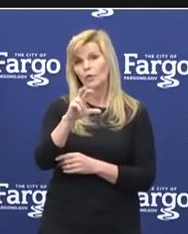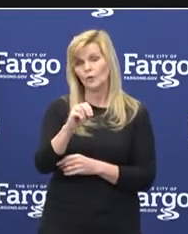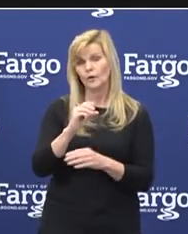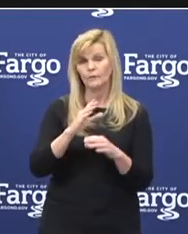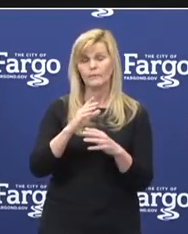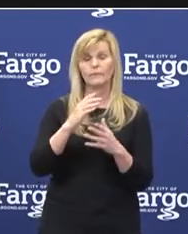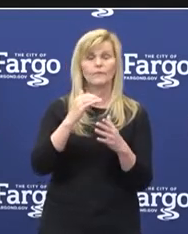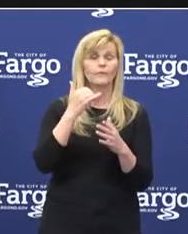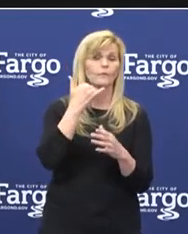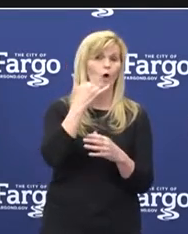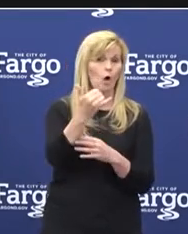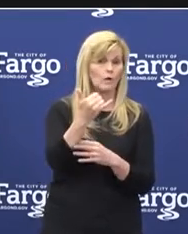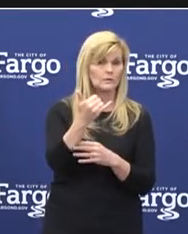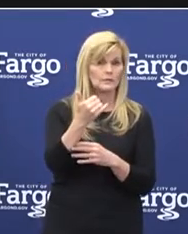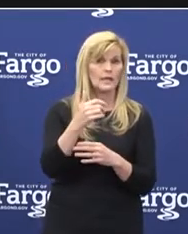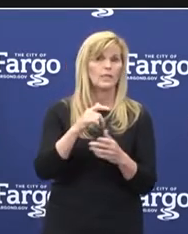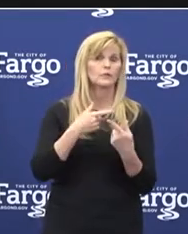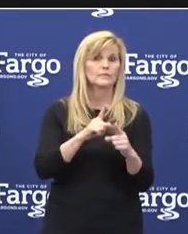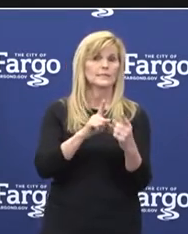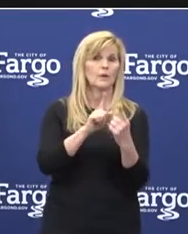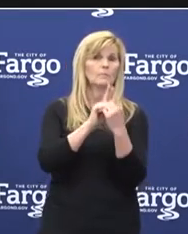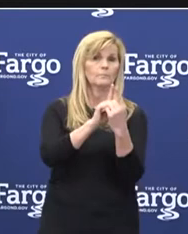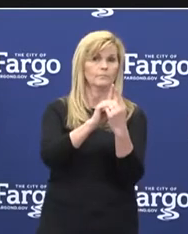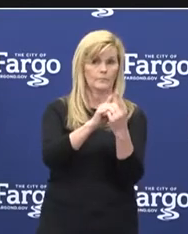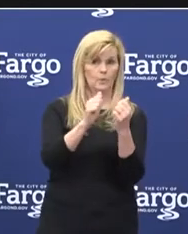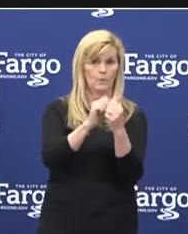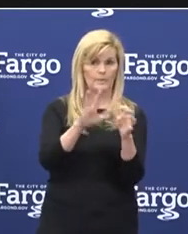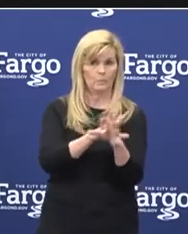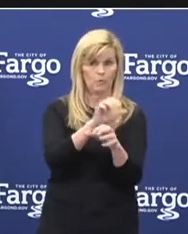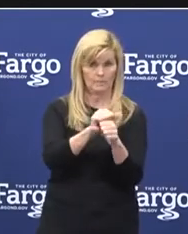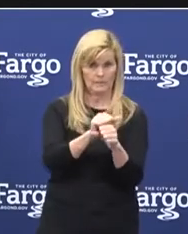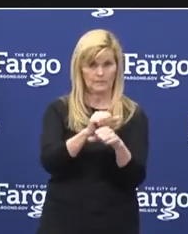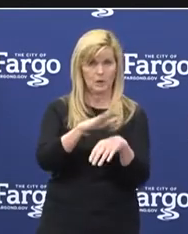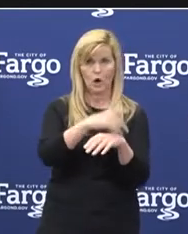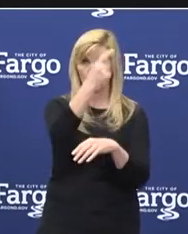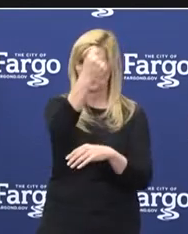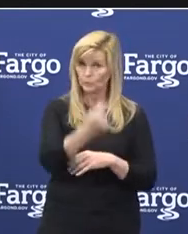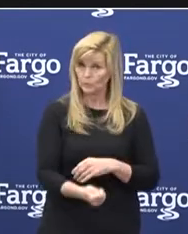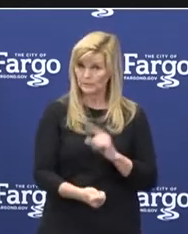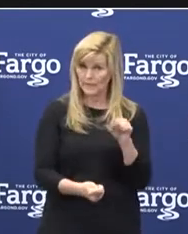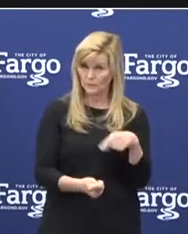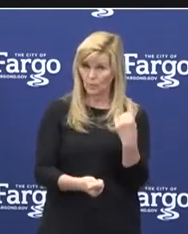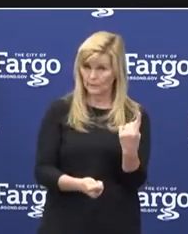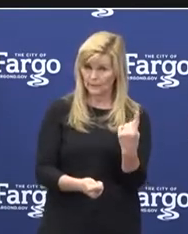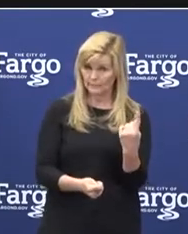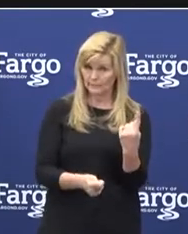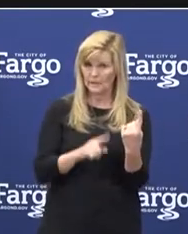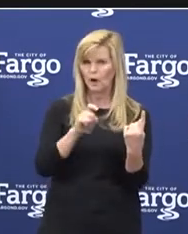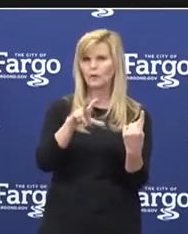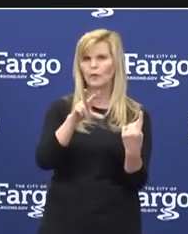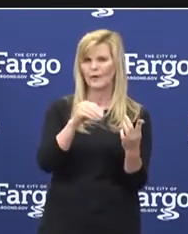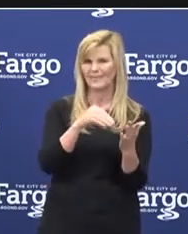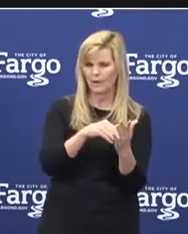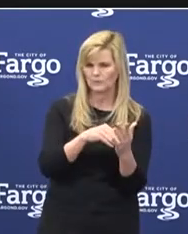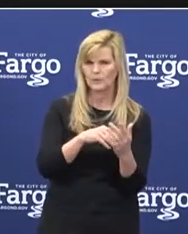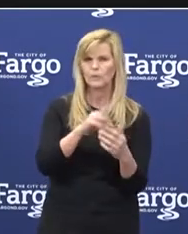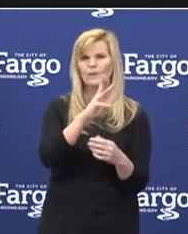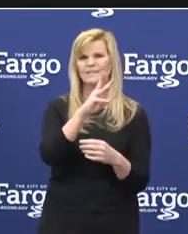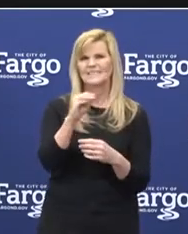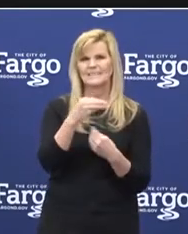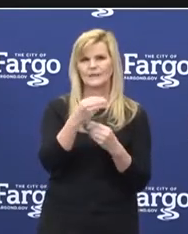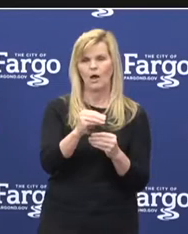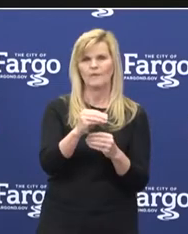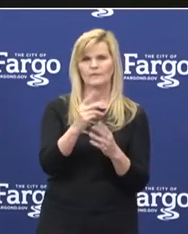April. They're still meeting face to face with appointments on Tuesday only. They had 36 office visits last month.